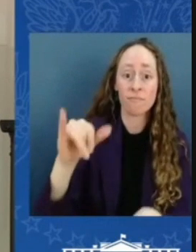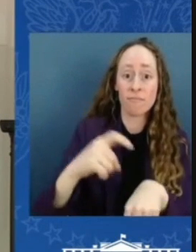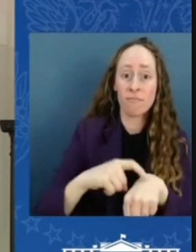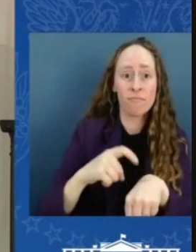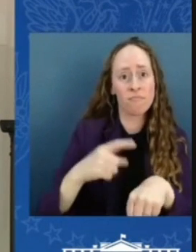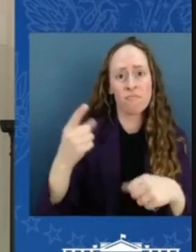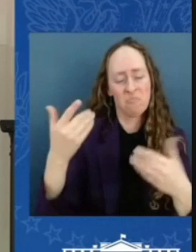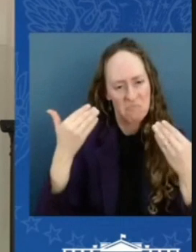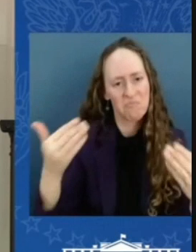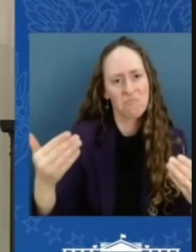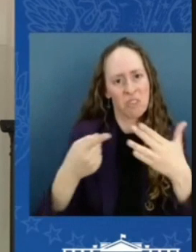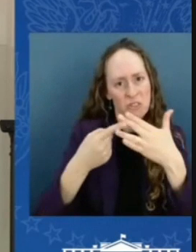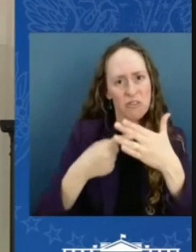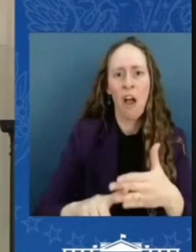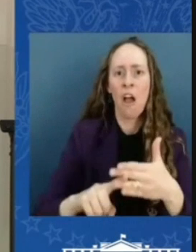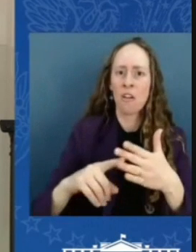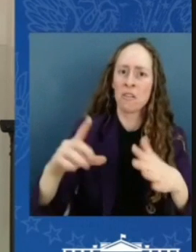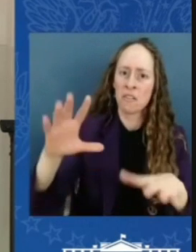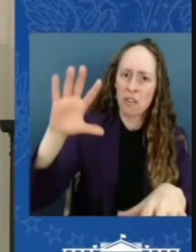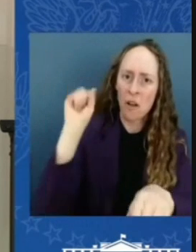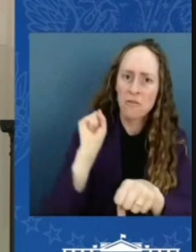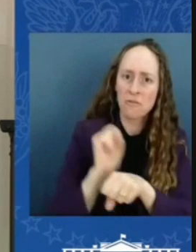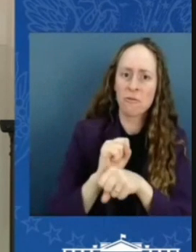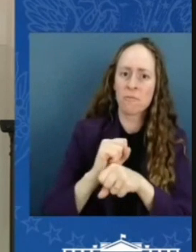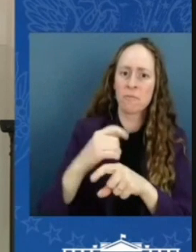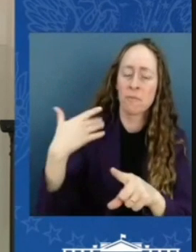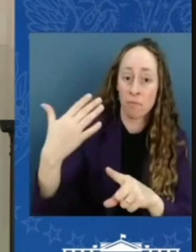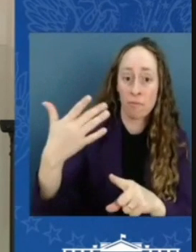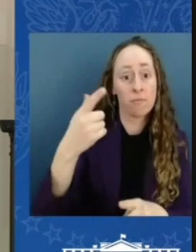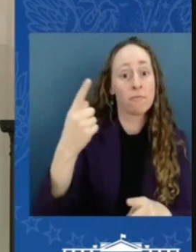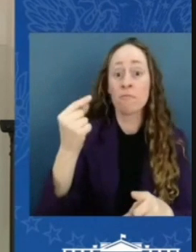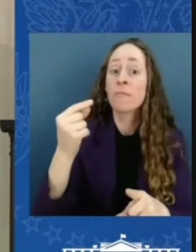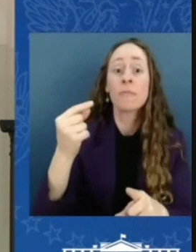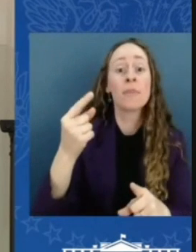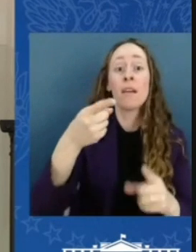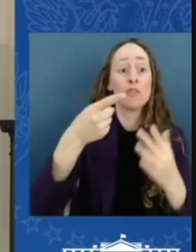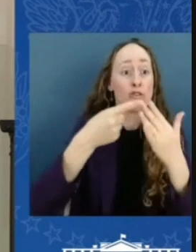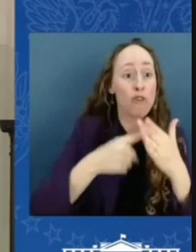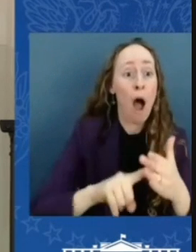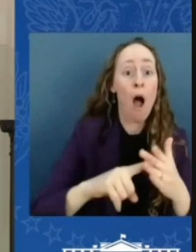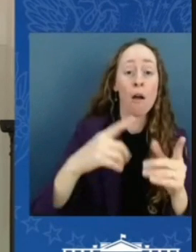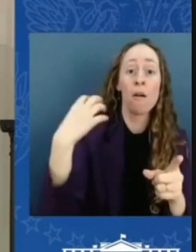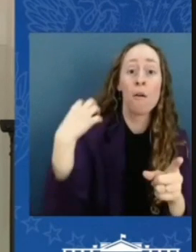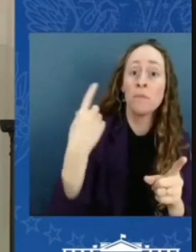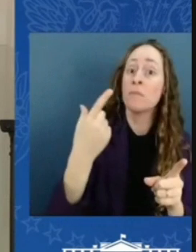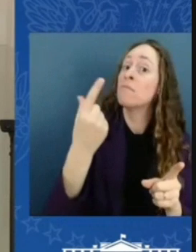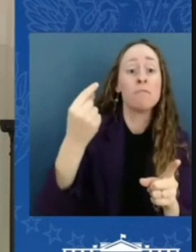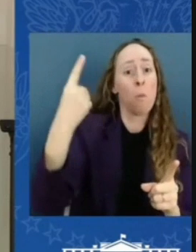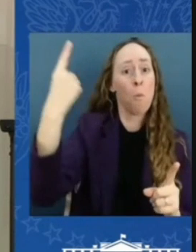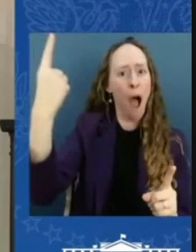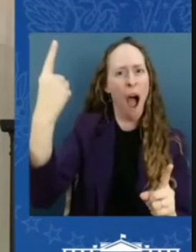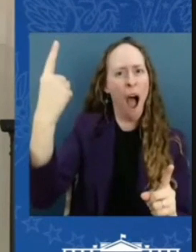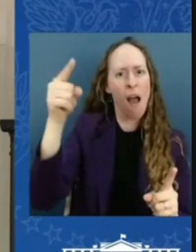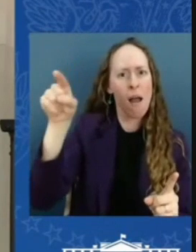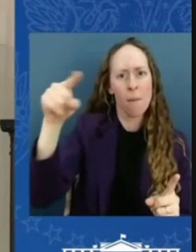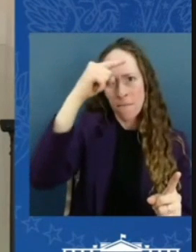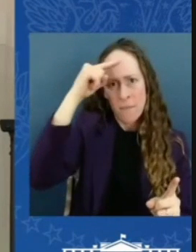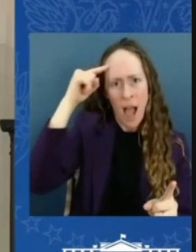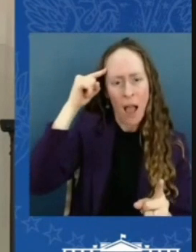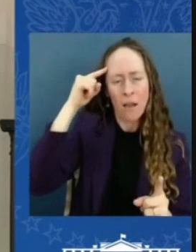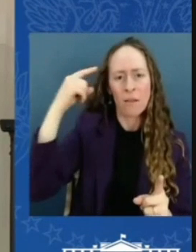a piece of net from the title game. All she asked you was to pay it forward. And that's what you've done.